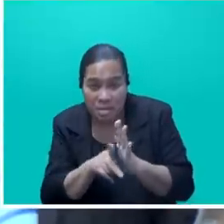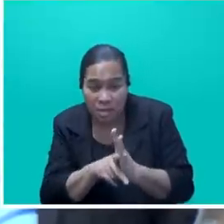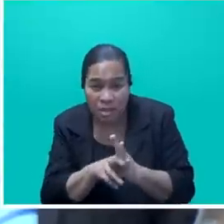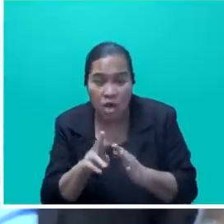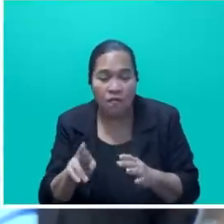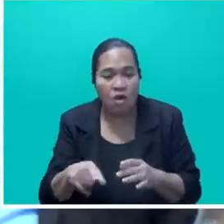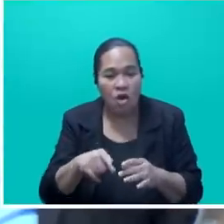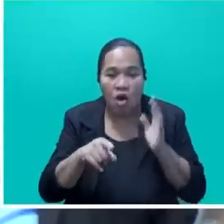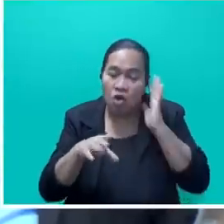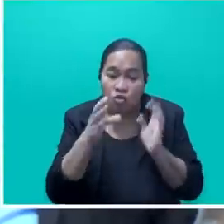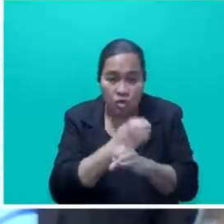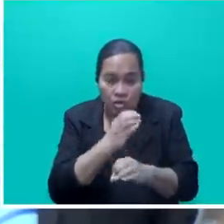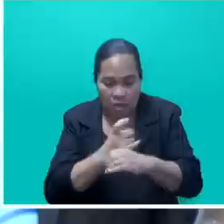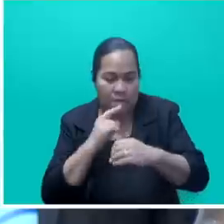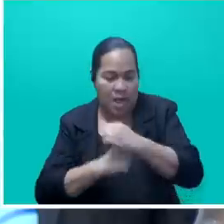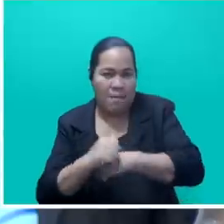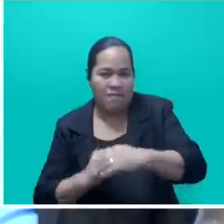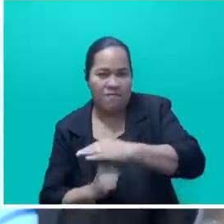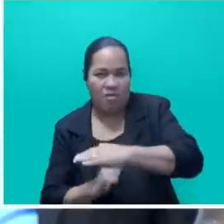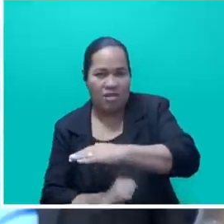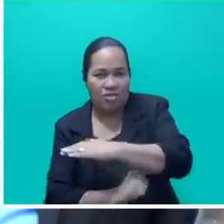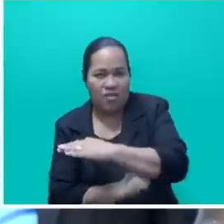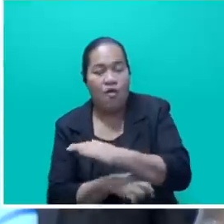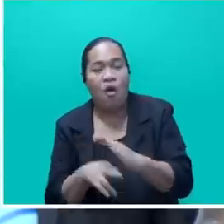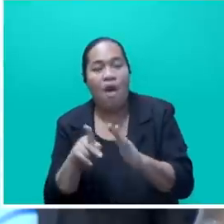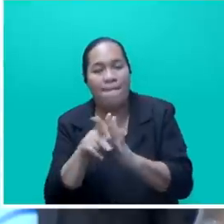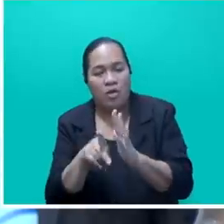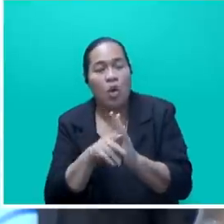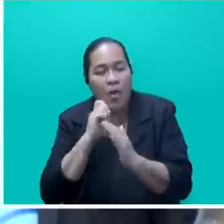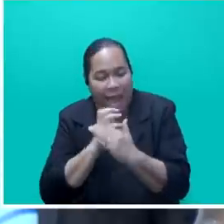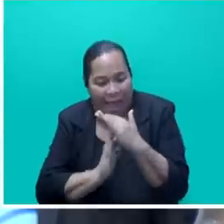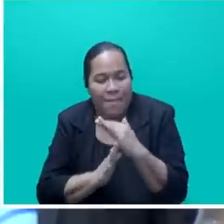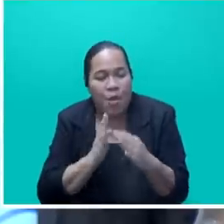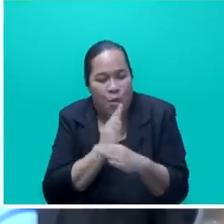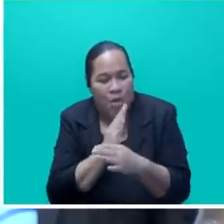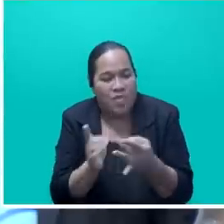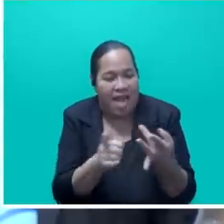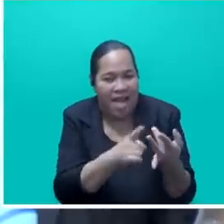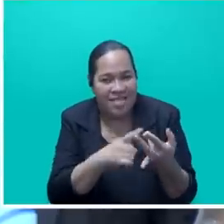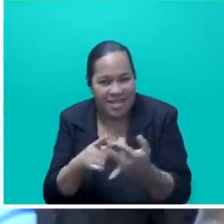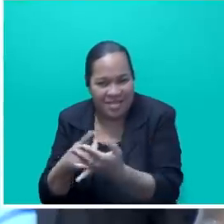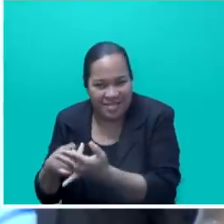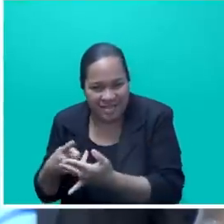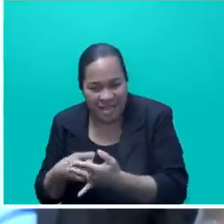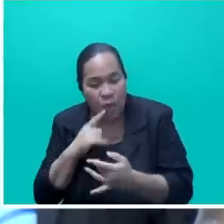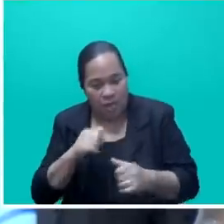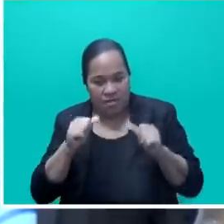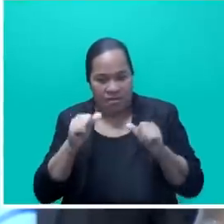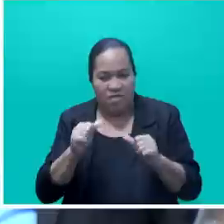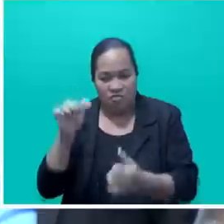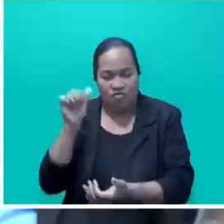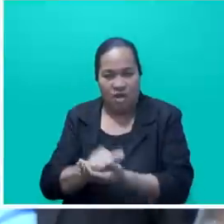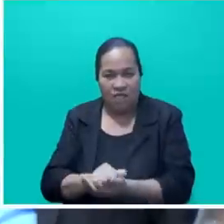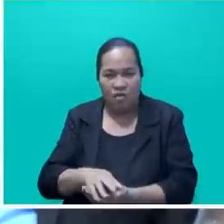foundation of our policies. We will work humbly with others for the common good. We will defend the rights of the poor and